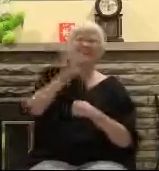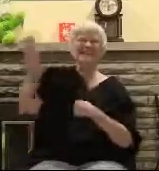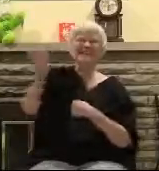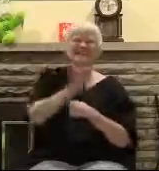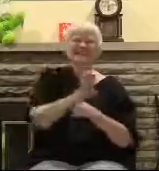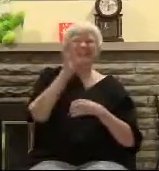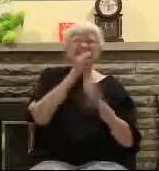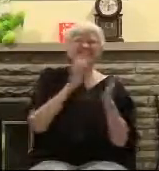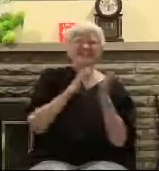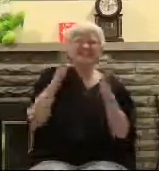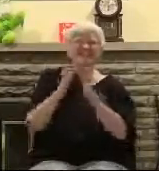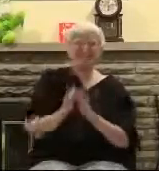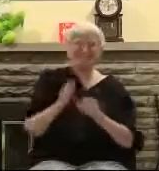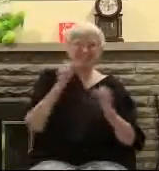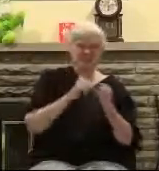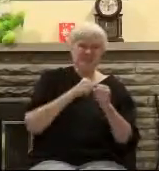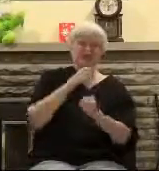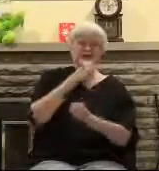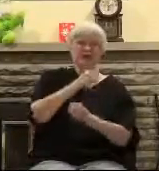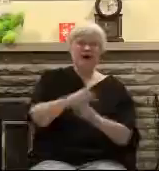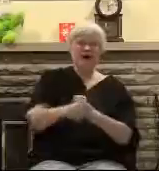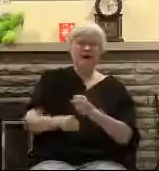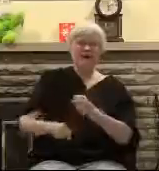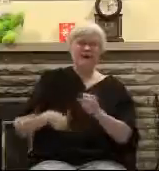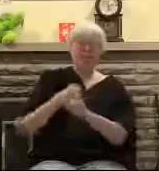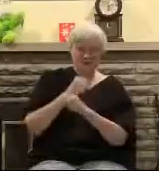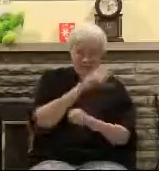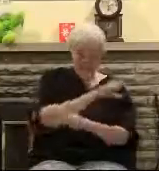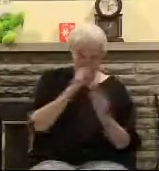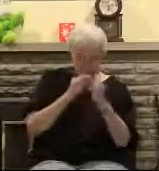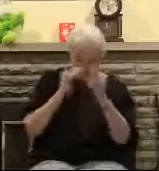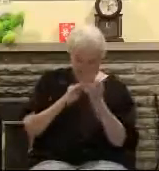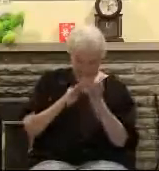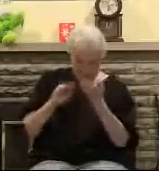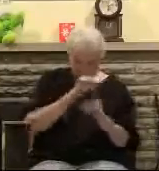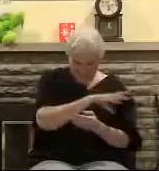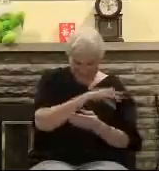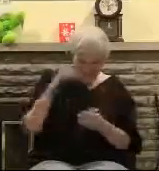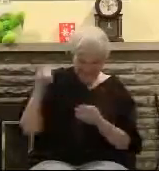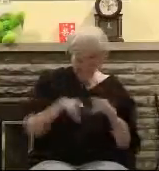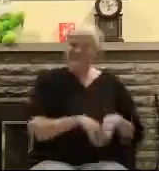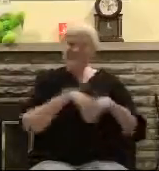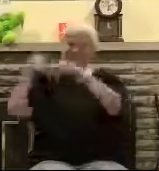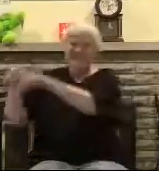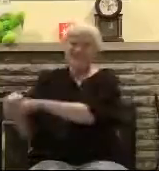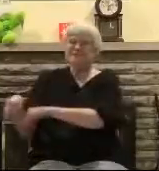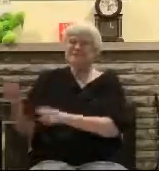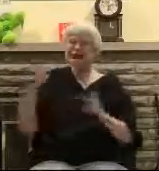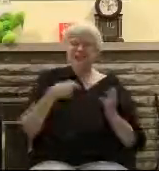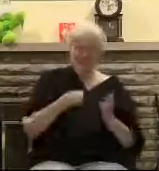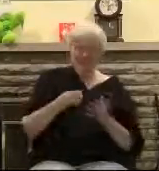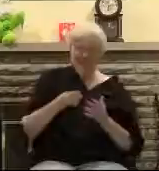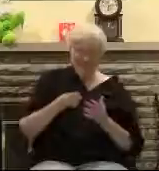on that old cross Jesus suffered and died To pardon